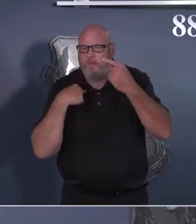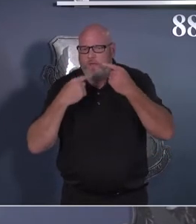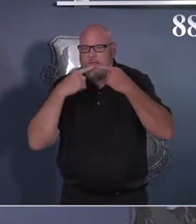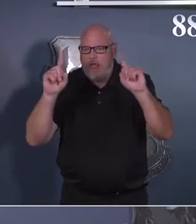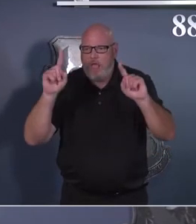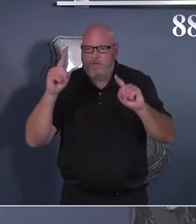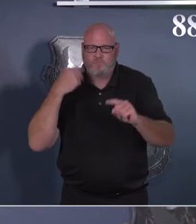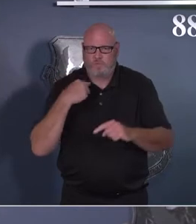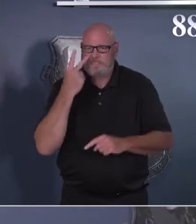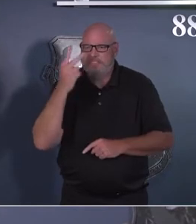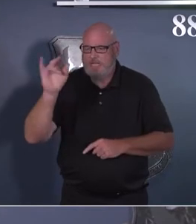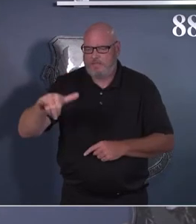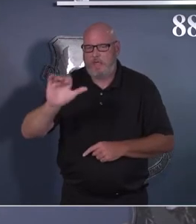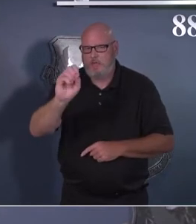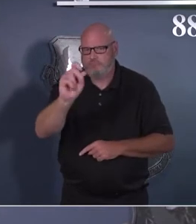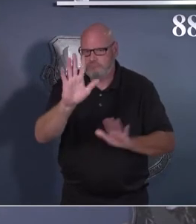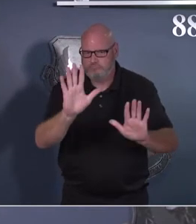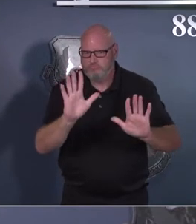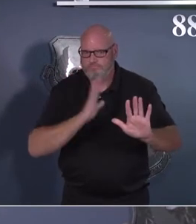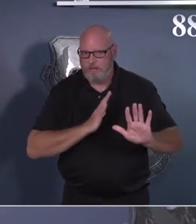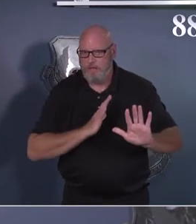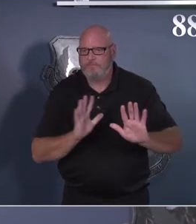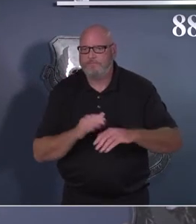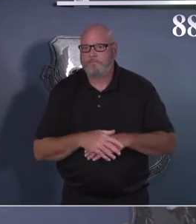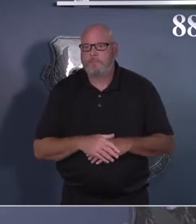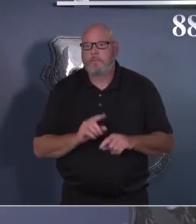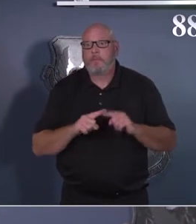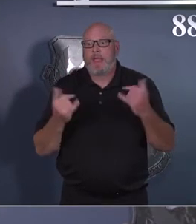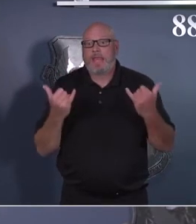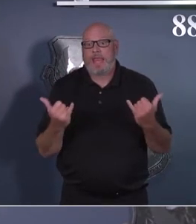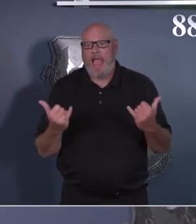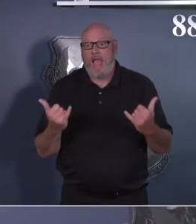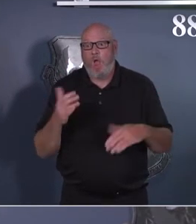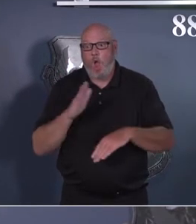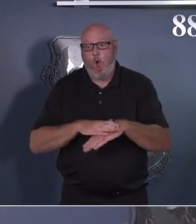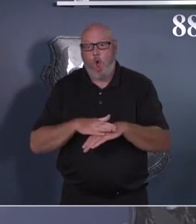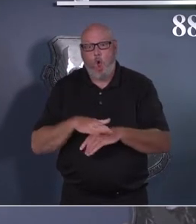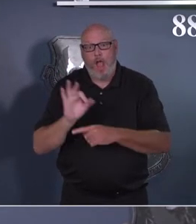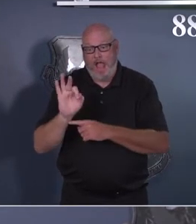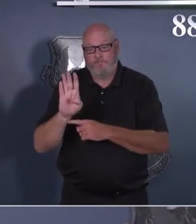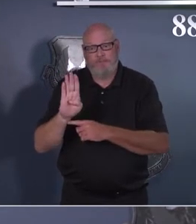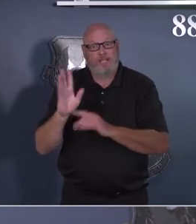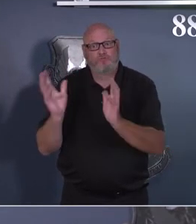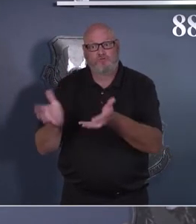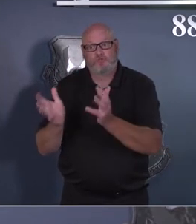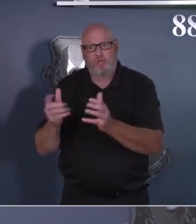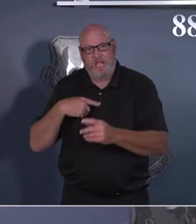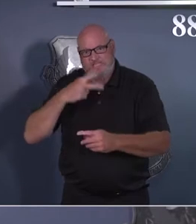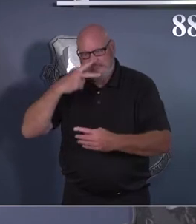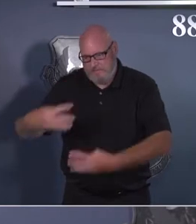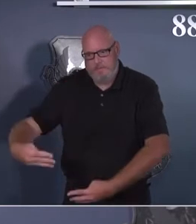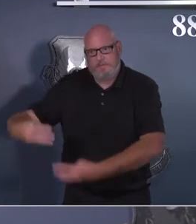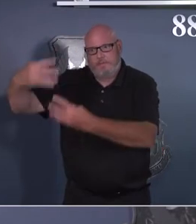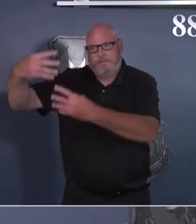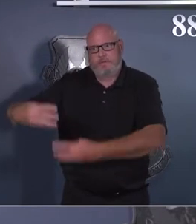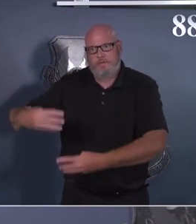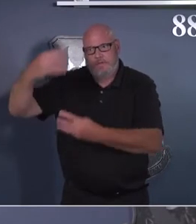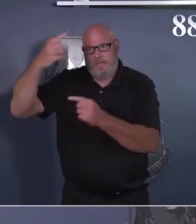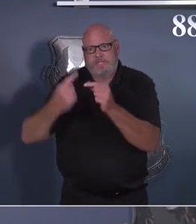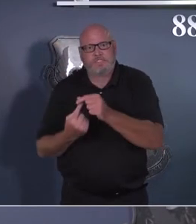of the chat box. Or you can go to our Wright-Patterson Air Force Base public site, click on the top right to the coronavirus